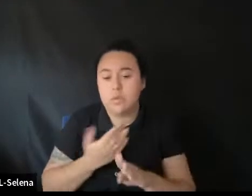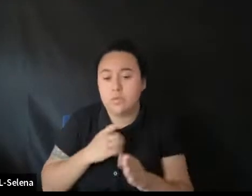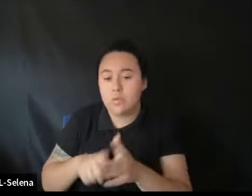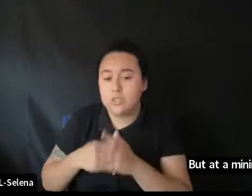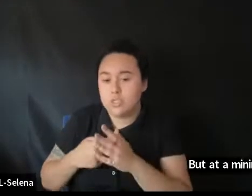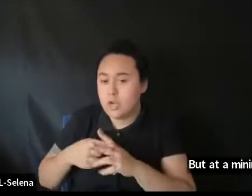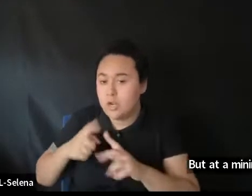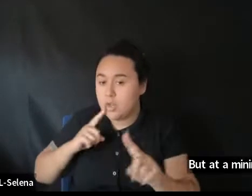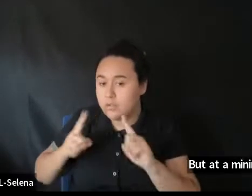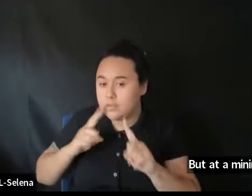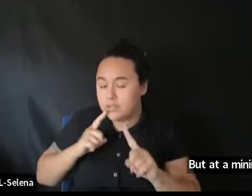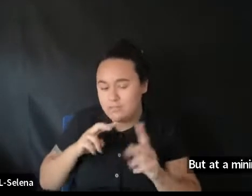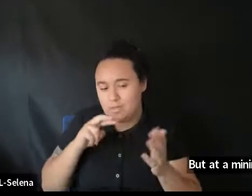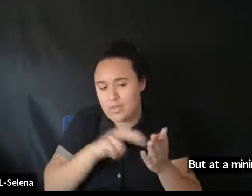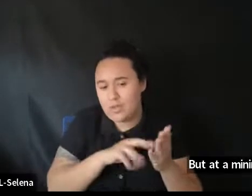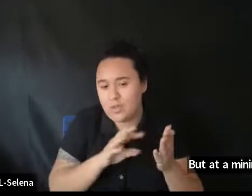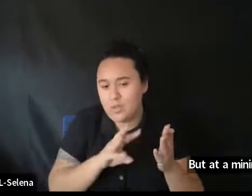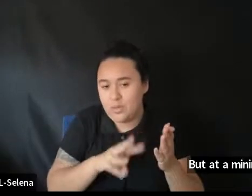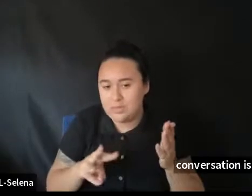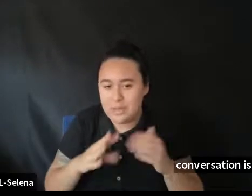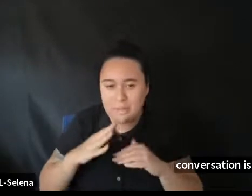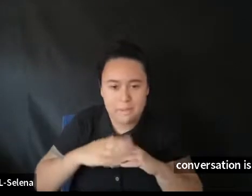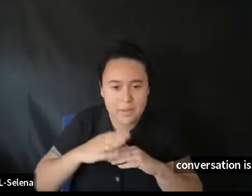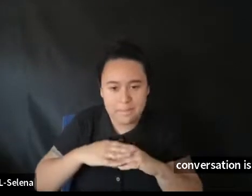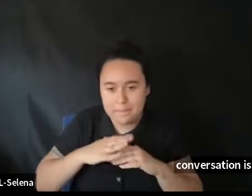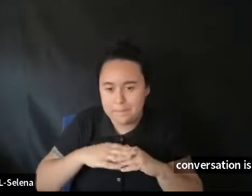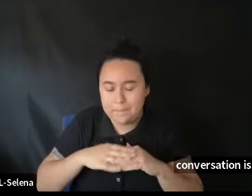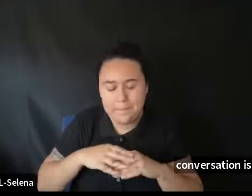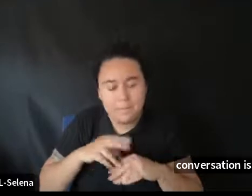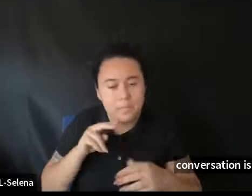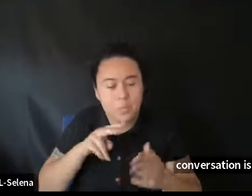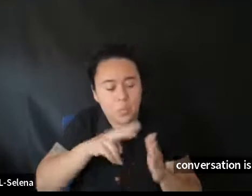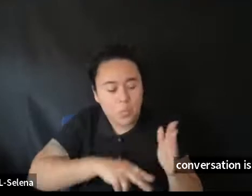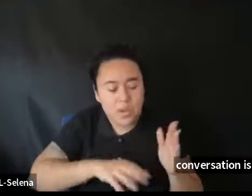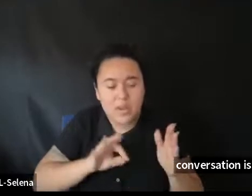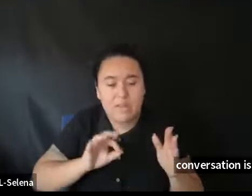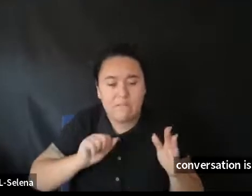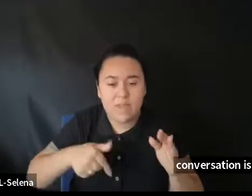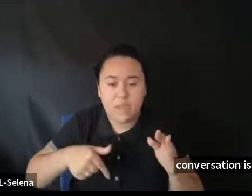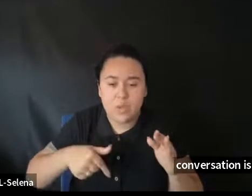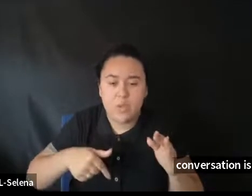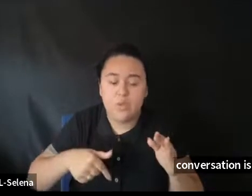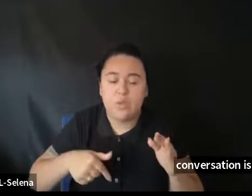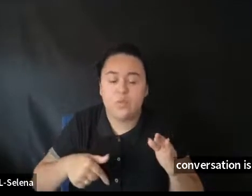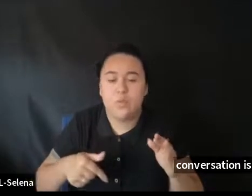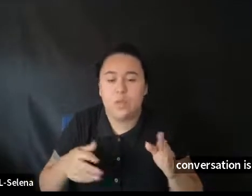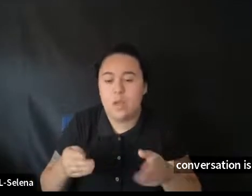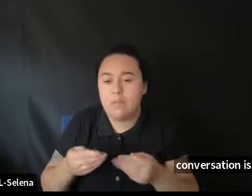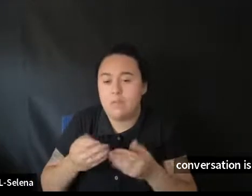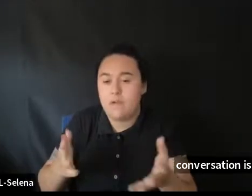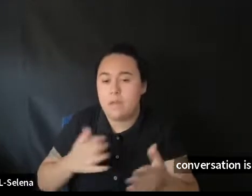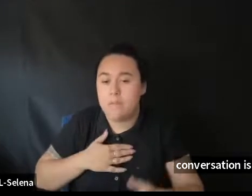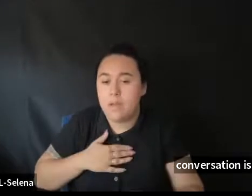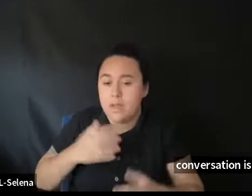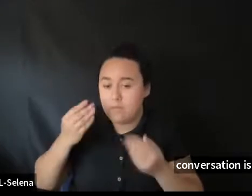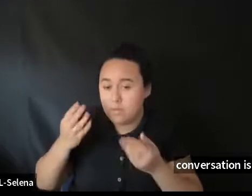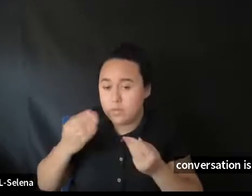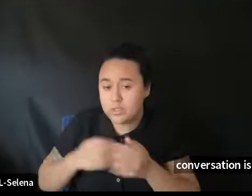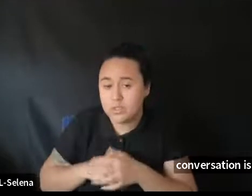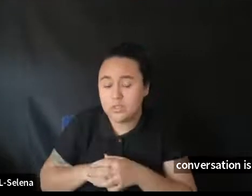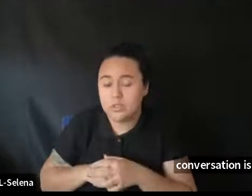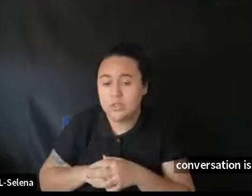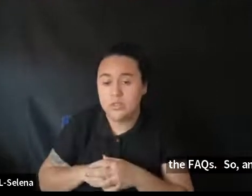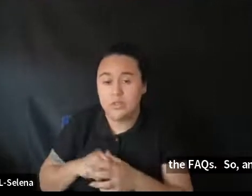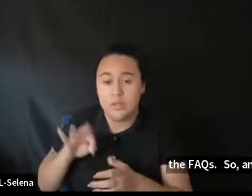In Ghosh. If So and then at that point, we can, you know, I gave out my information and especially